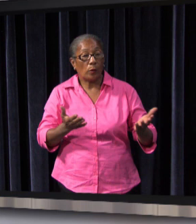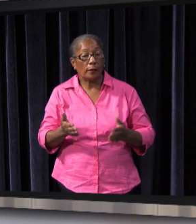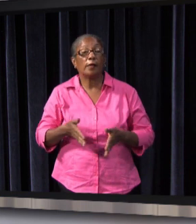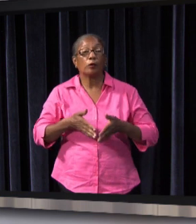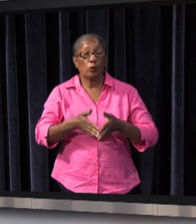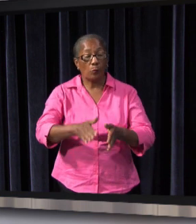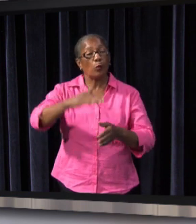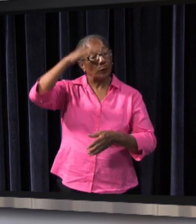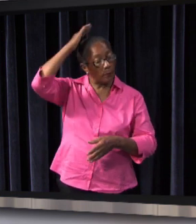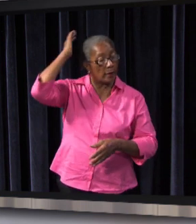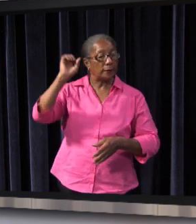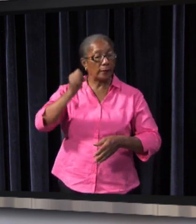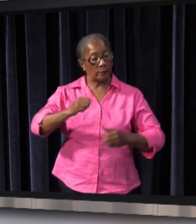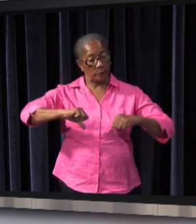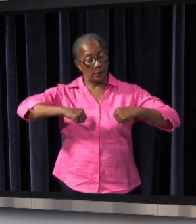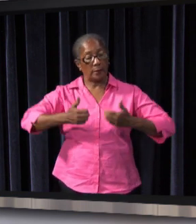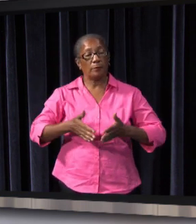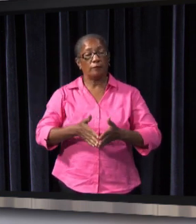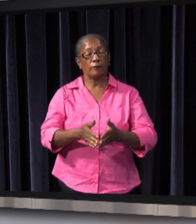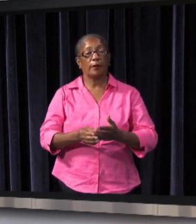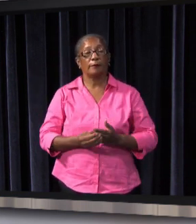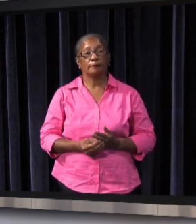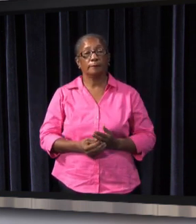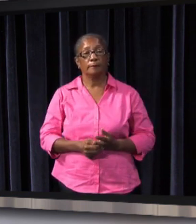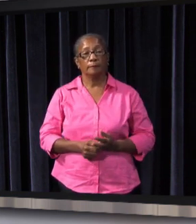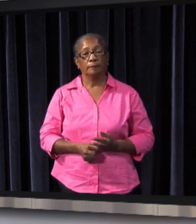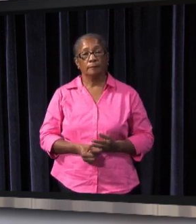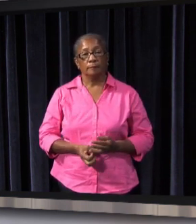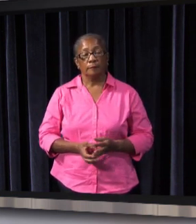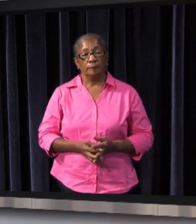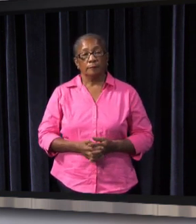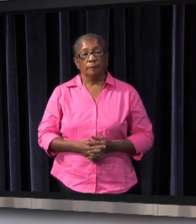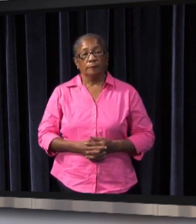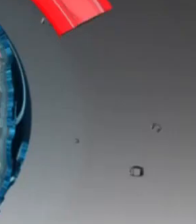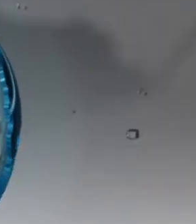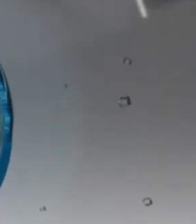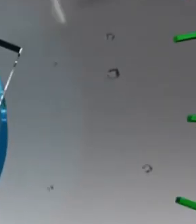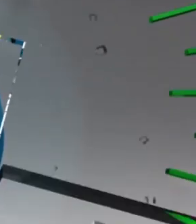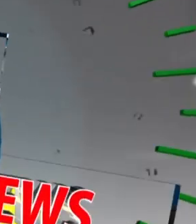it is not yet known when the boat owners will resume their operations.